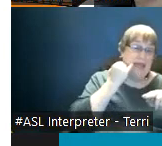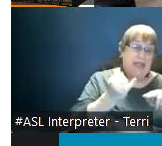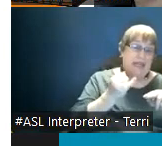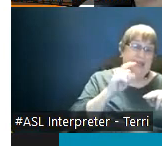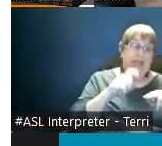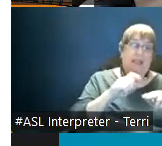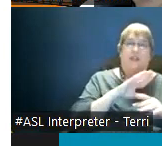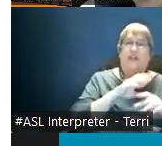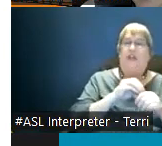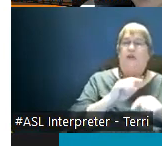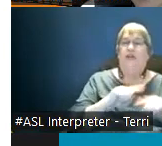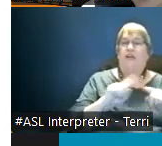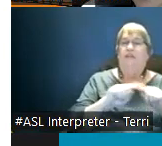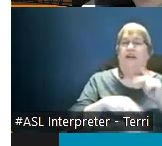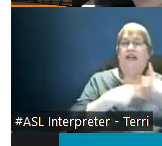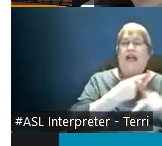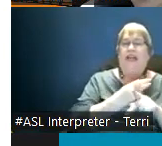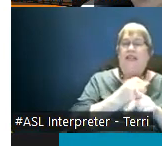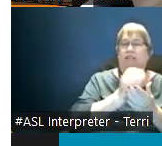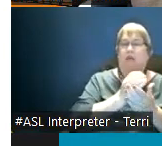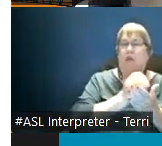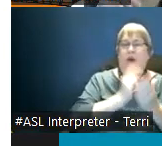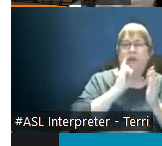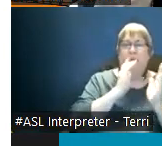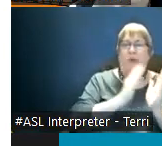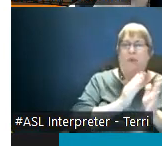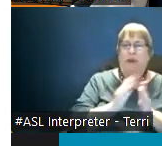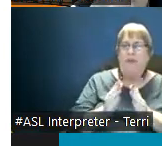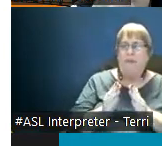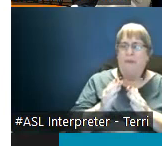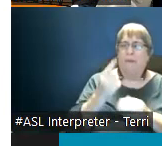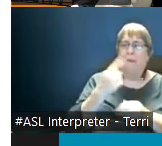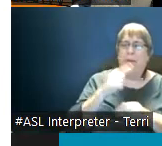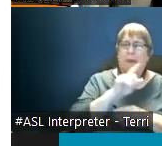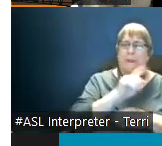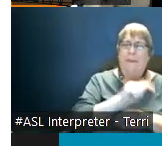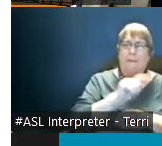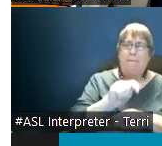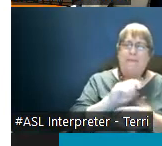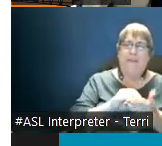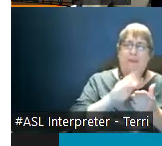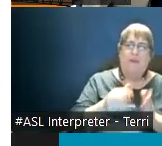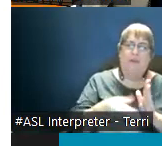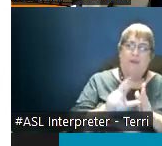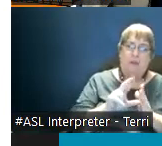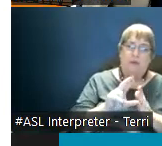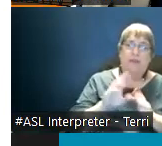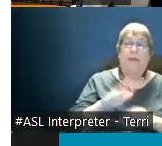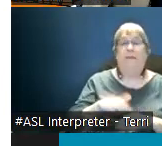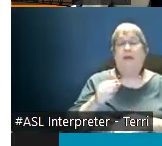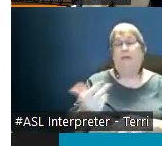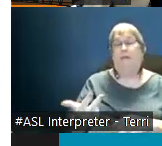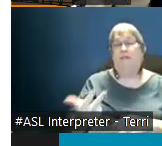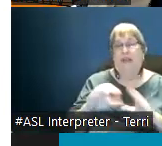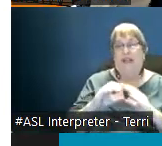include different types of course preparation um and for tenure track student reviews in a minimum of three classes and